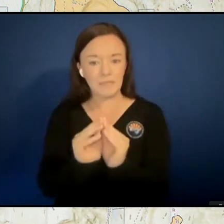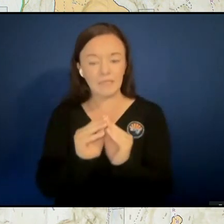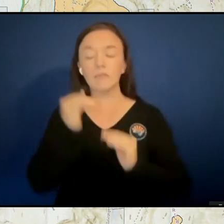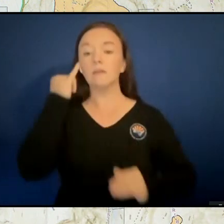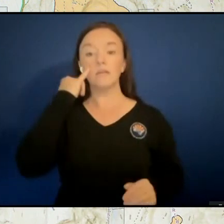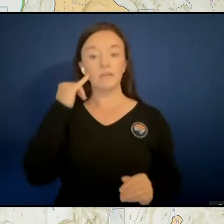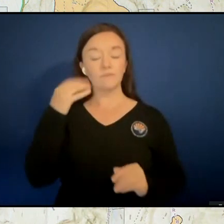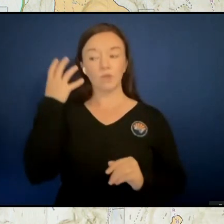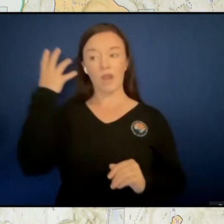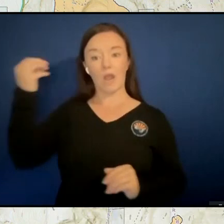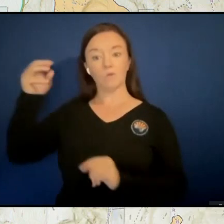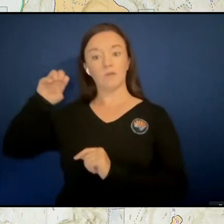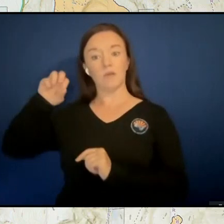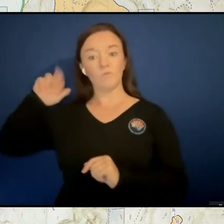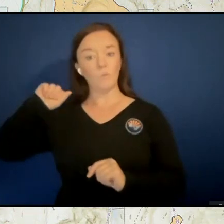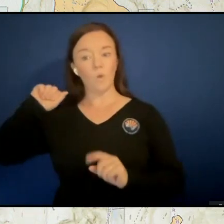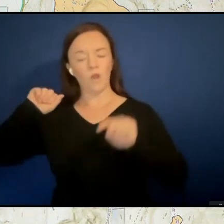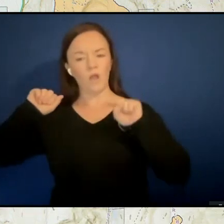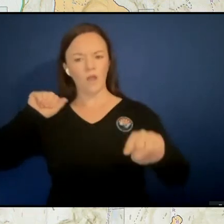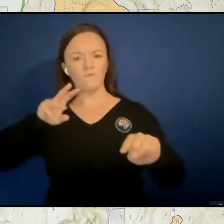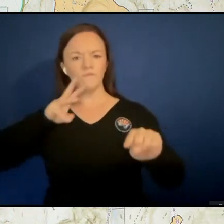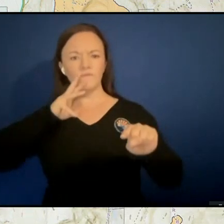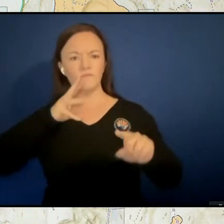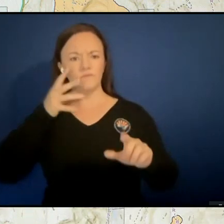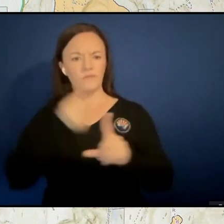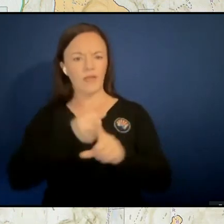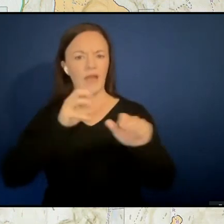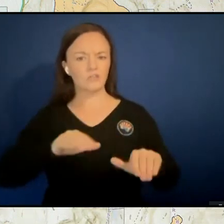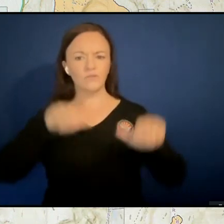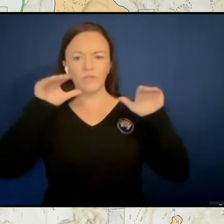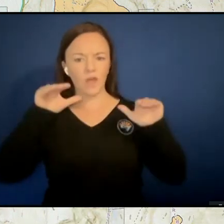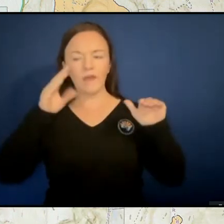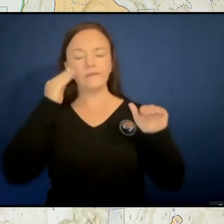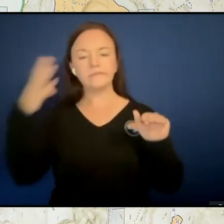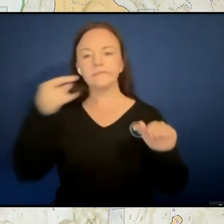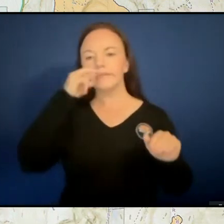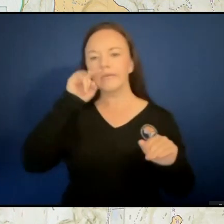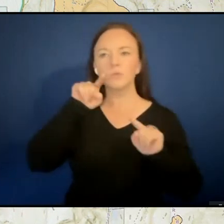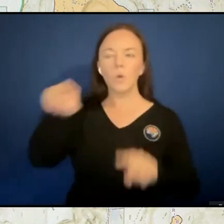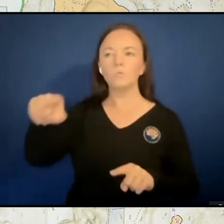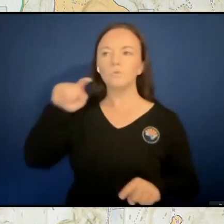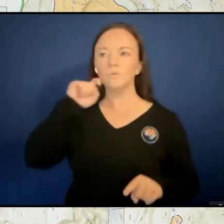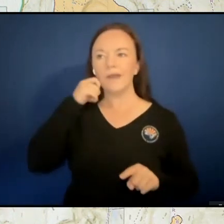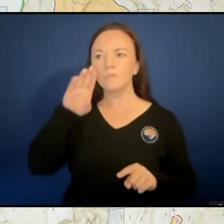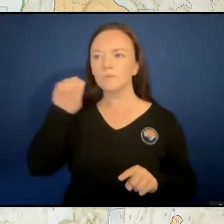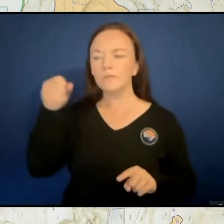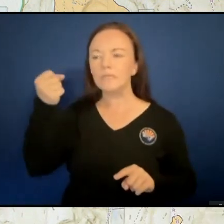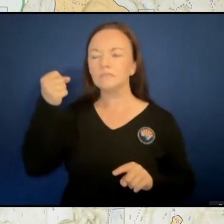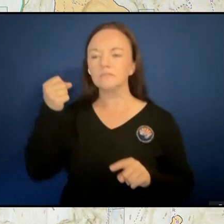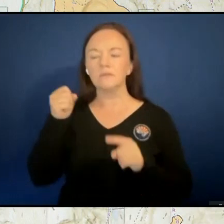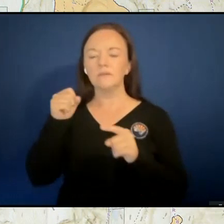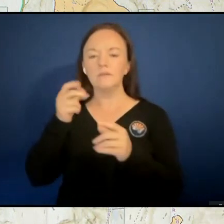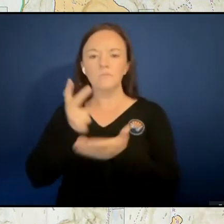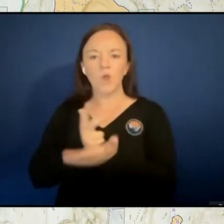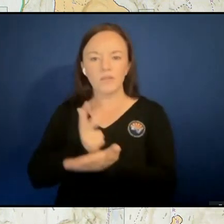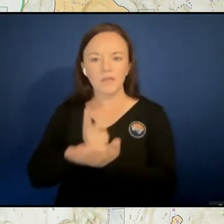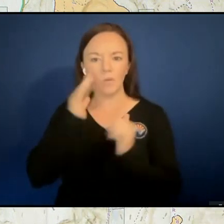a flash flood warning, then what I want you to do is go to, you know, go to Applebee's in the parking lot there and we'll all rally there,